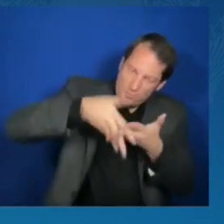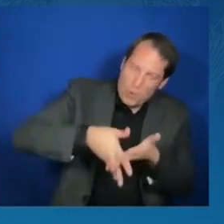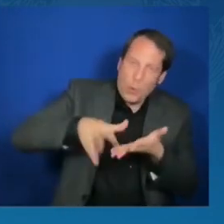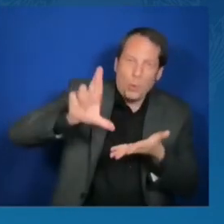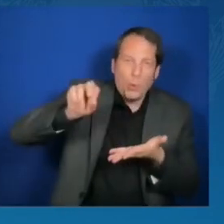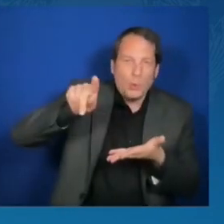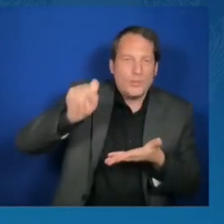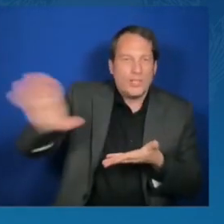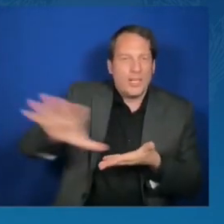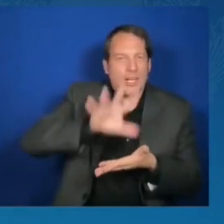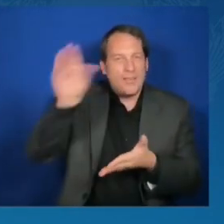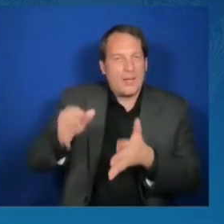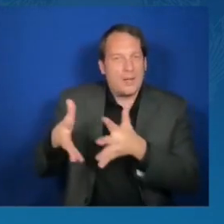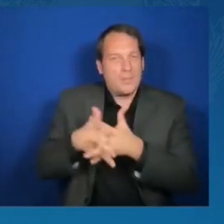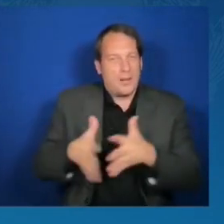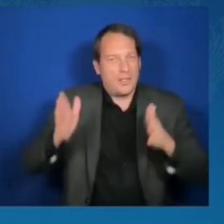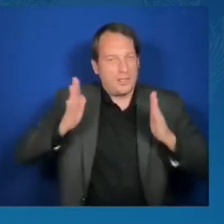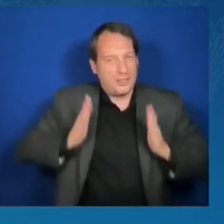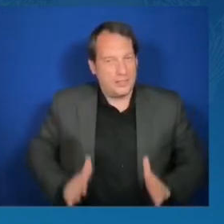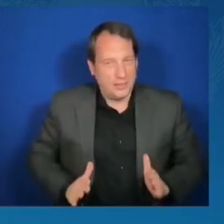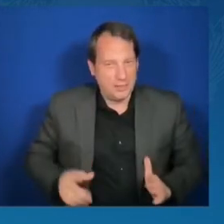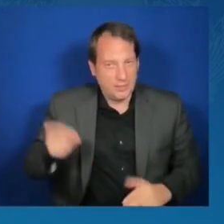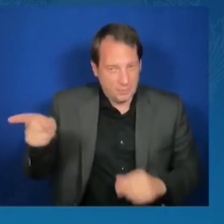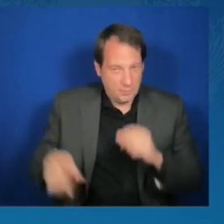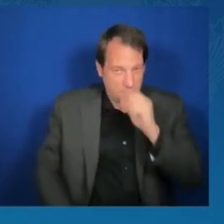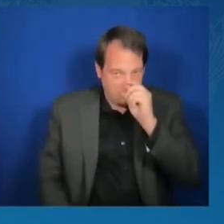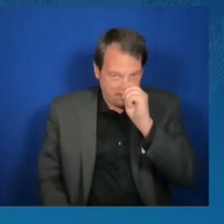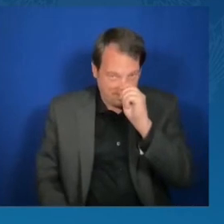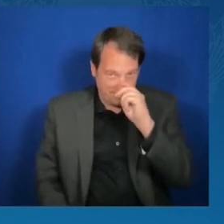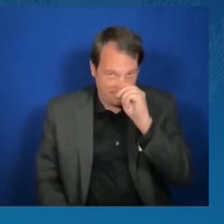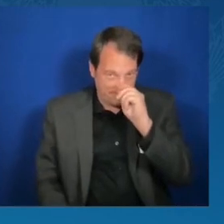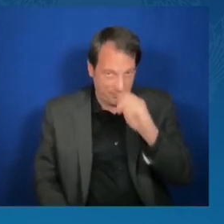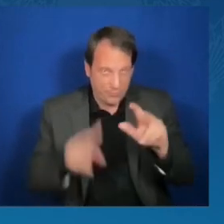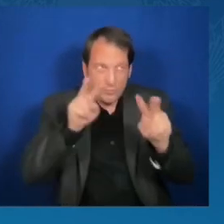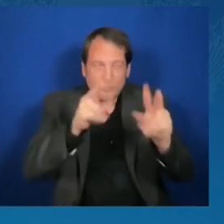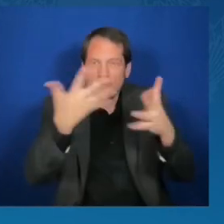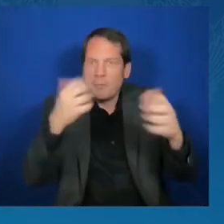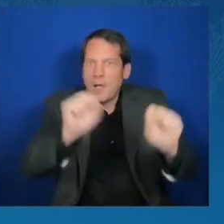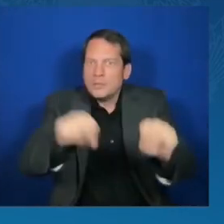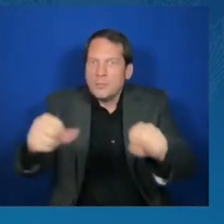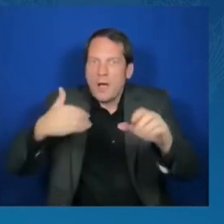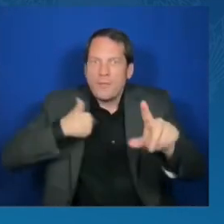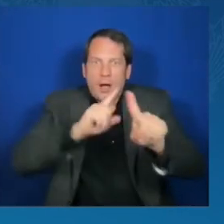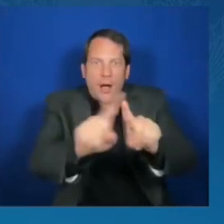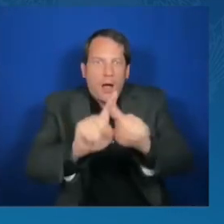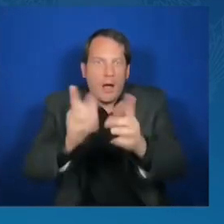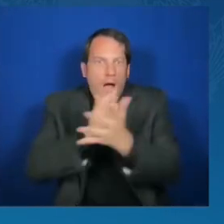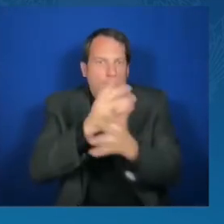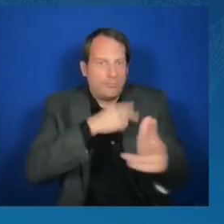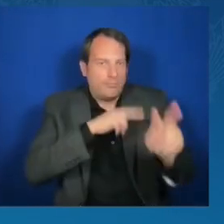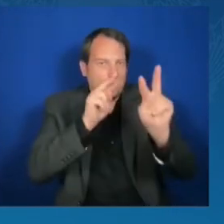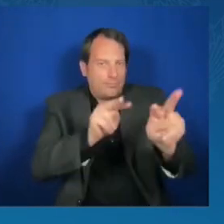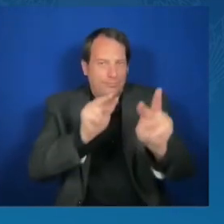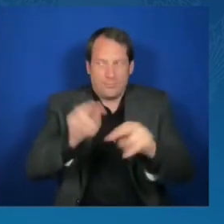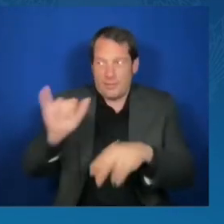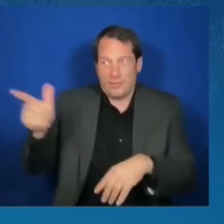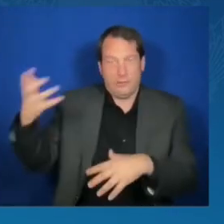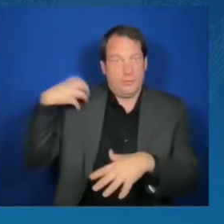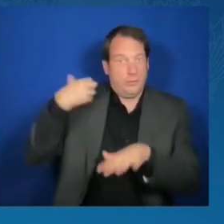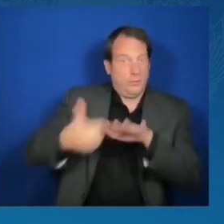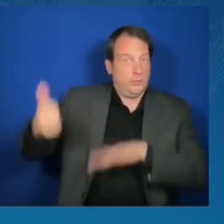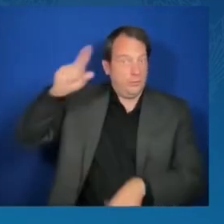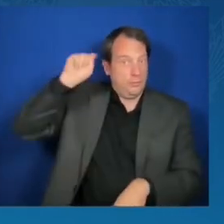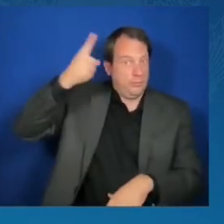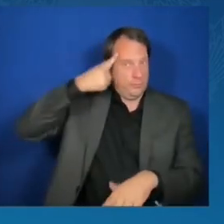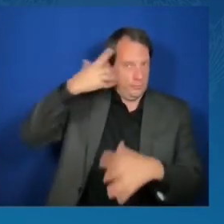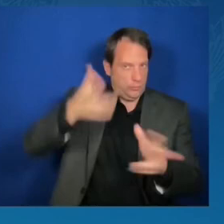out so clearly. When the Congresswoman and I had a chance to travel with the Vice President to Ghana just a few months ago, it seems like